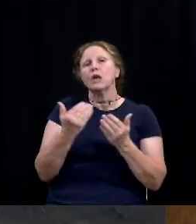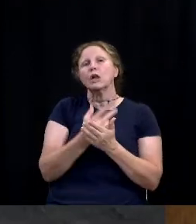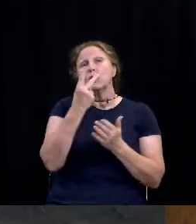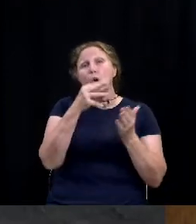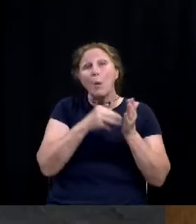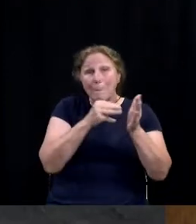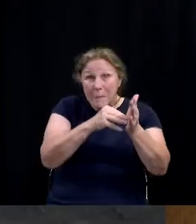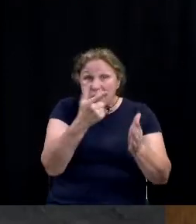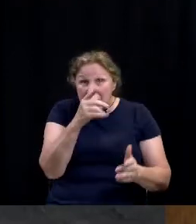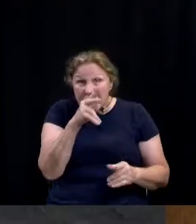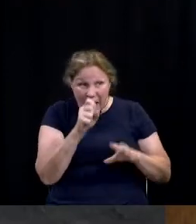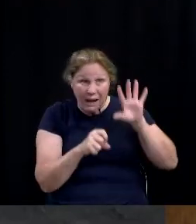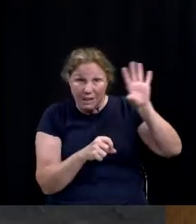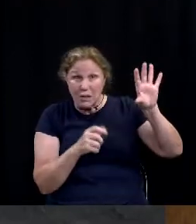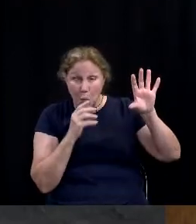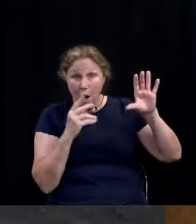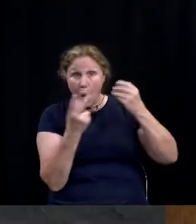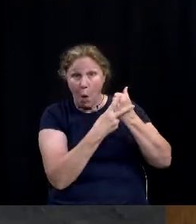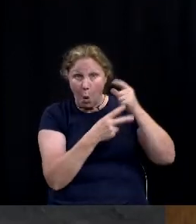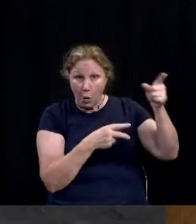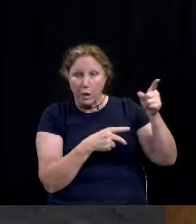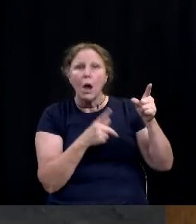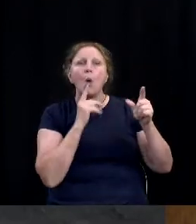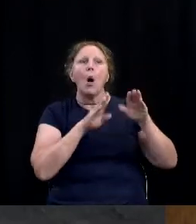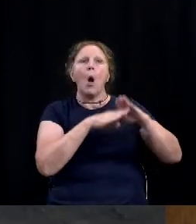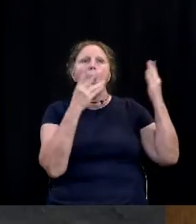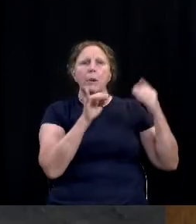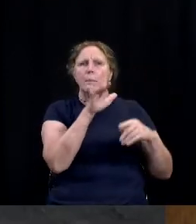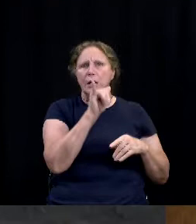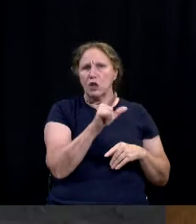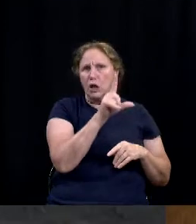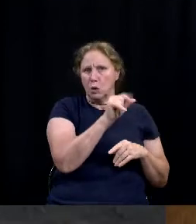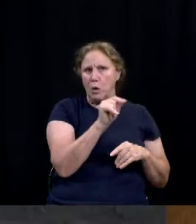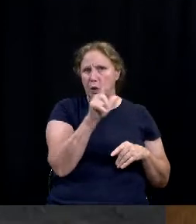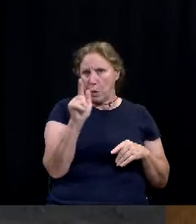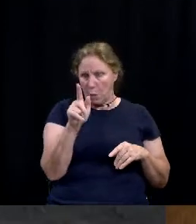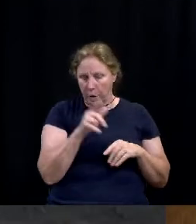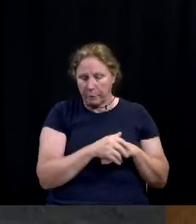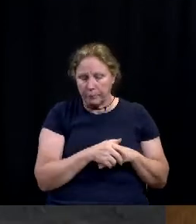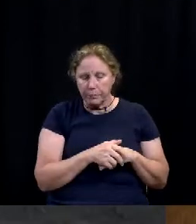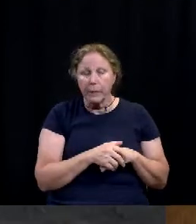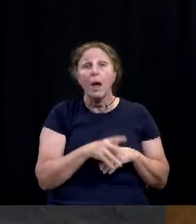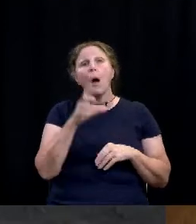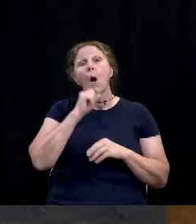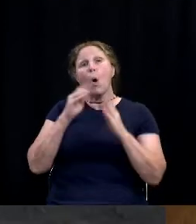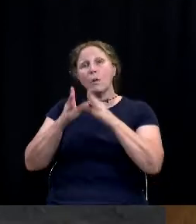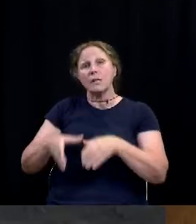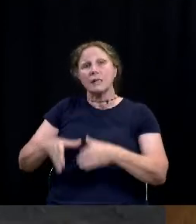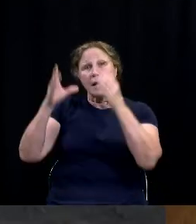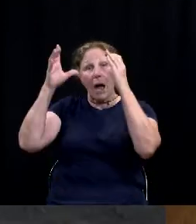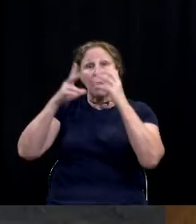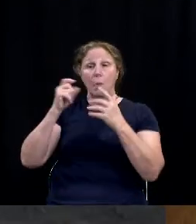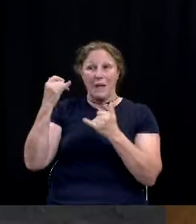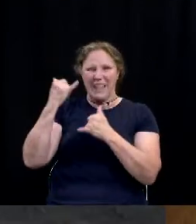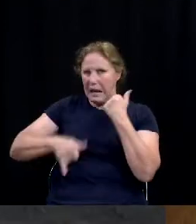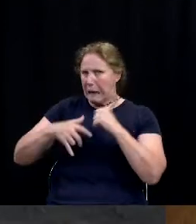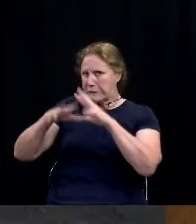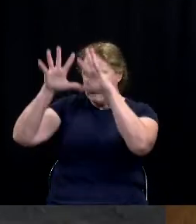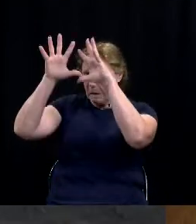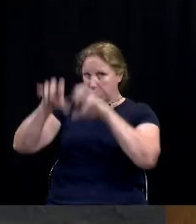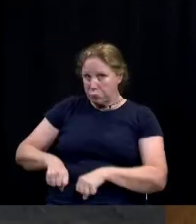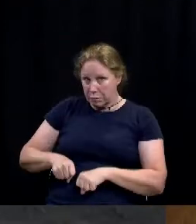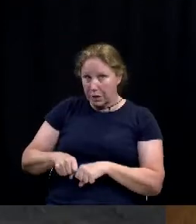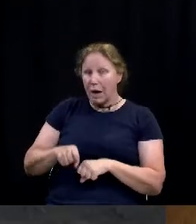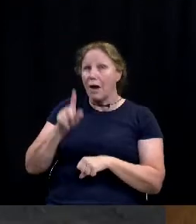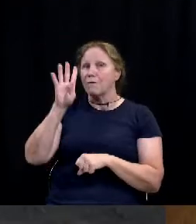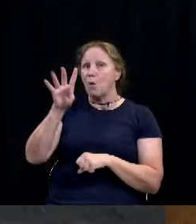water tower should be operational by July of 2021. The demolition of the old tower will be the final step in this overall $4.4